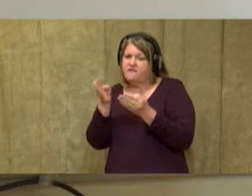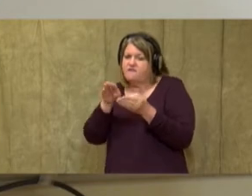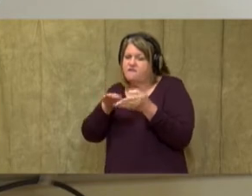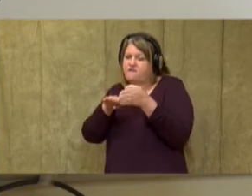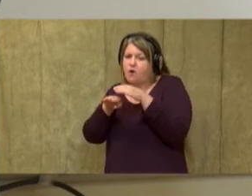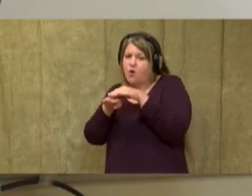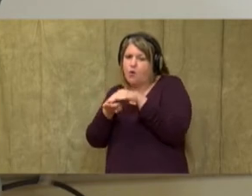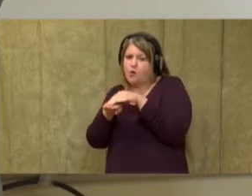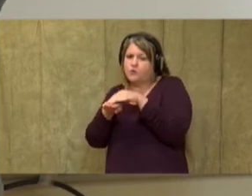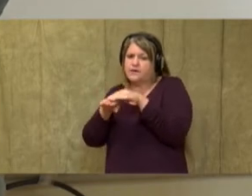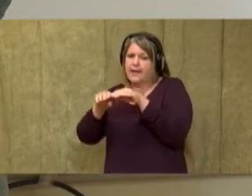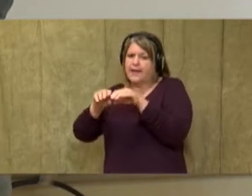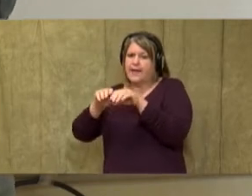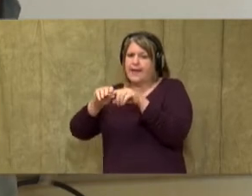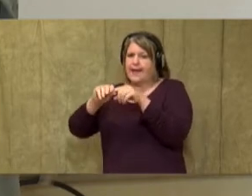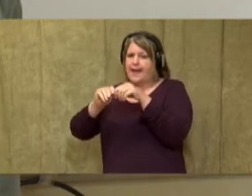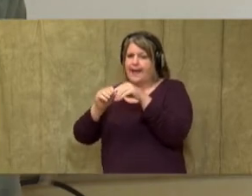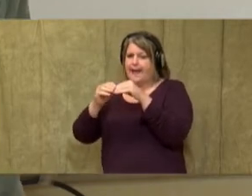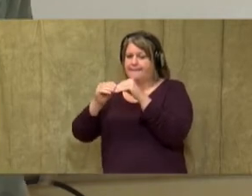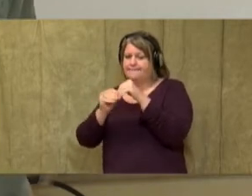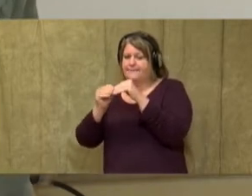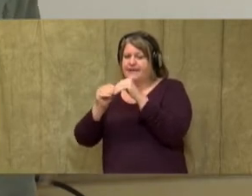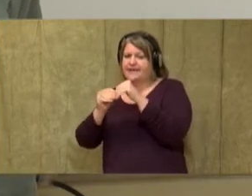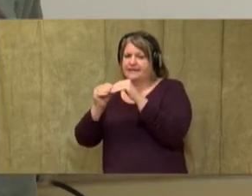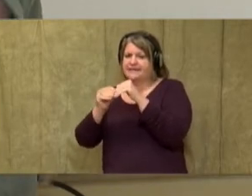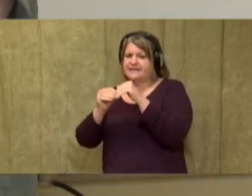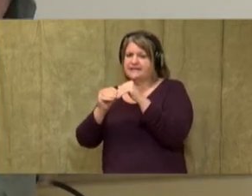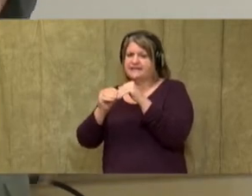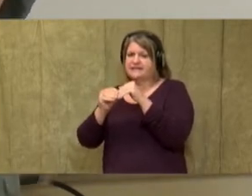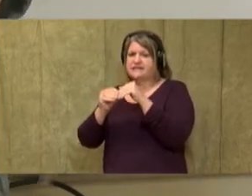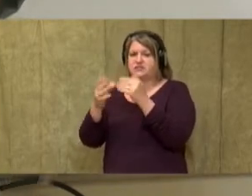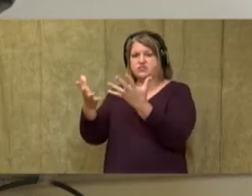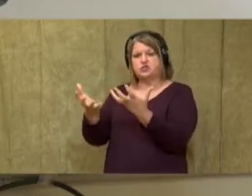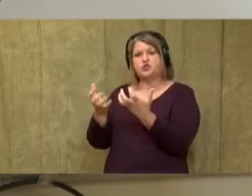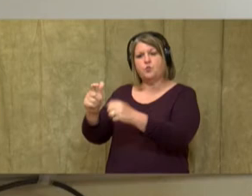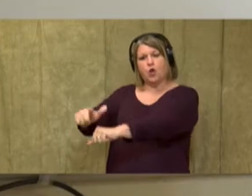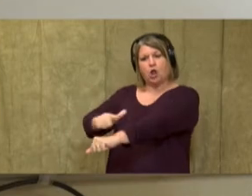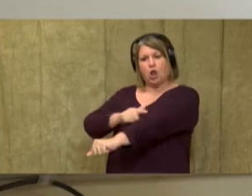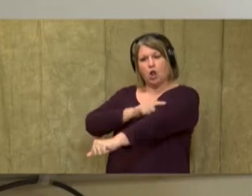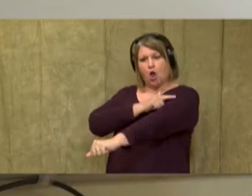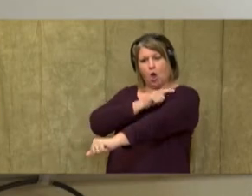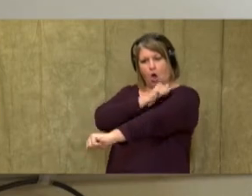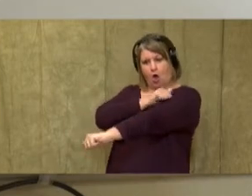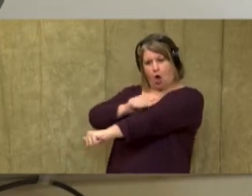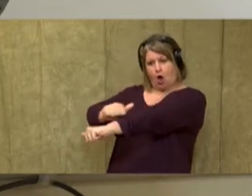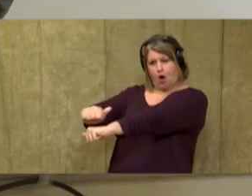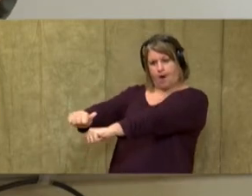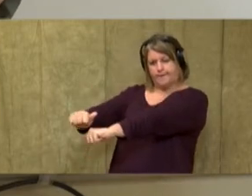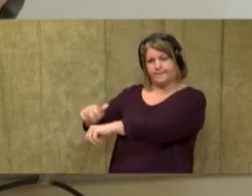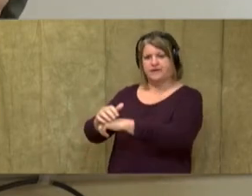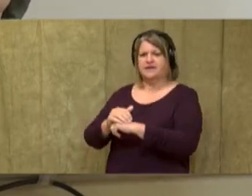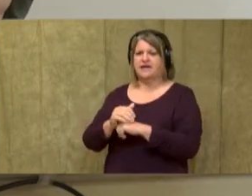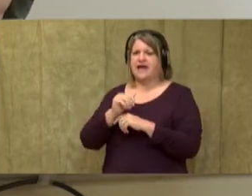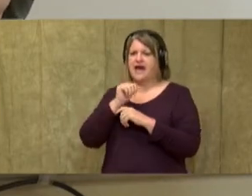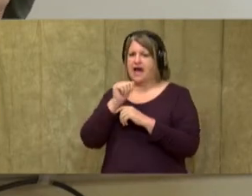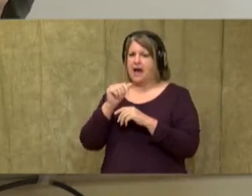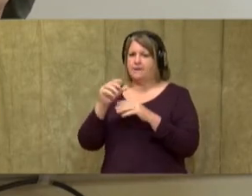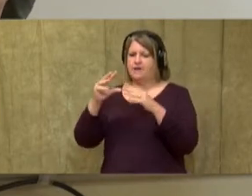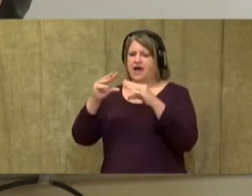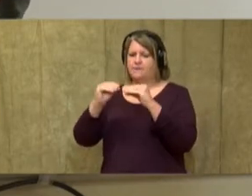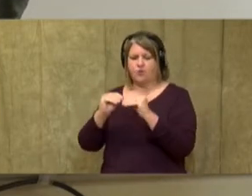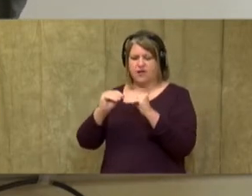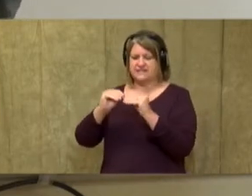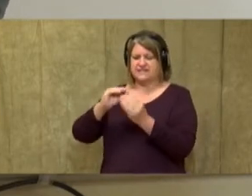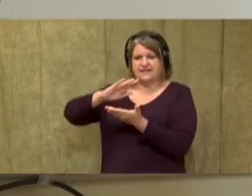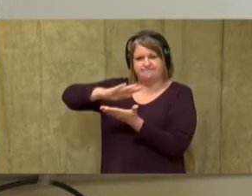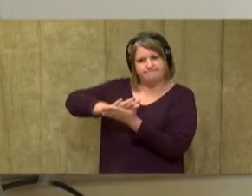and bend this paper so it can have a nice long arm right here. And I'm not squishing it all the way just